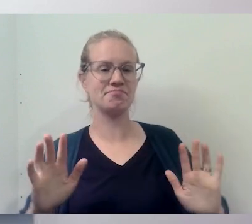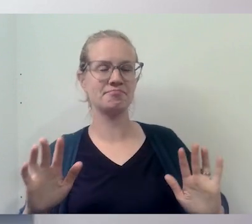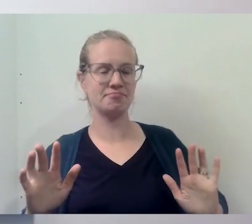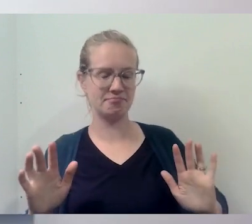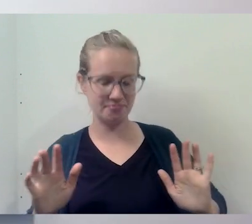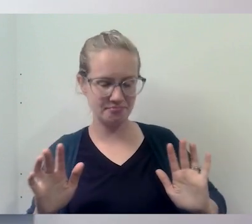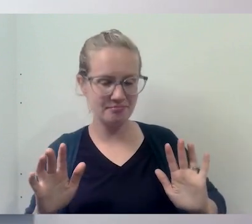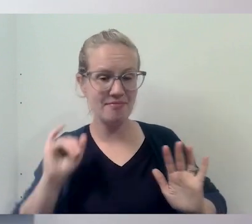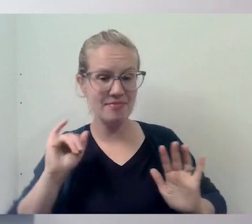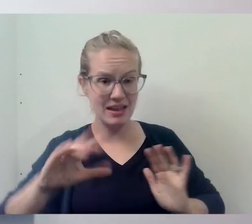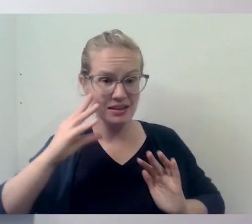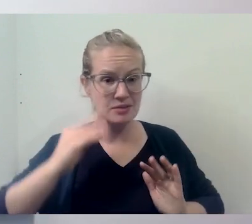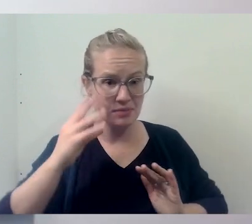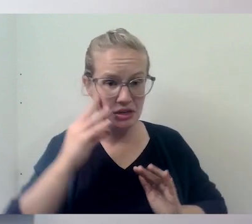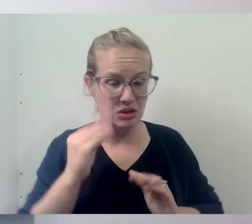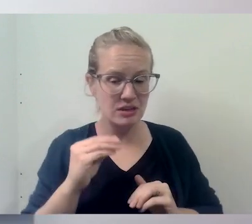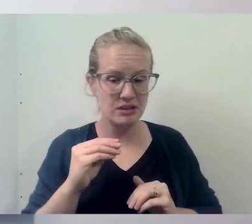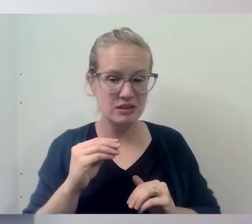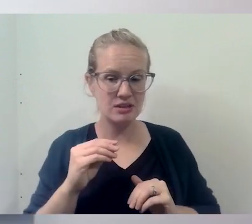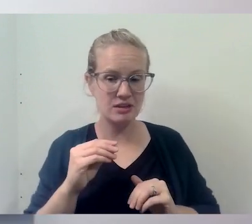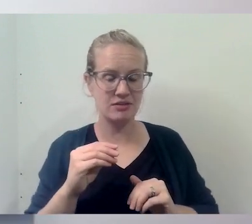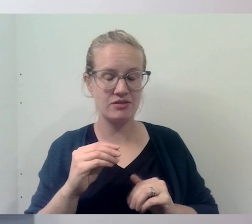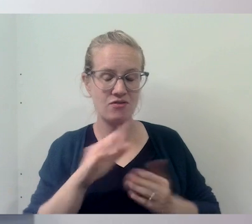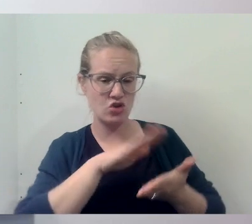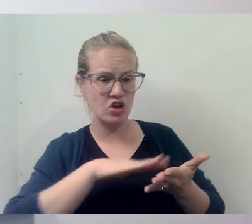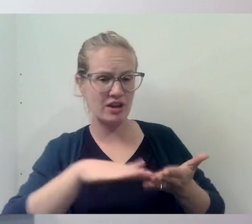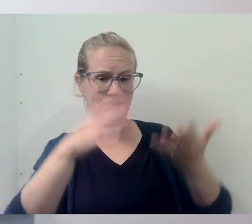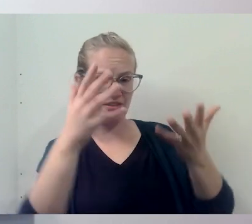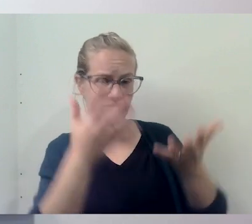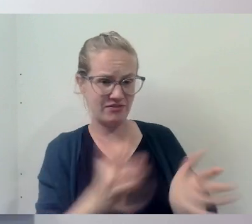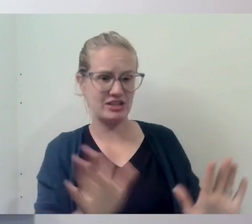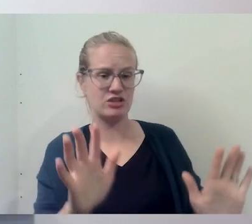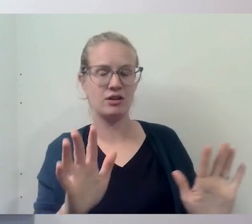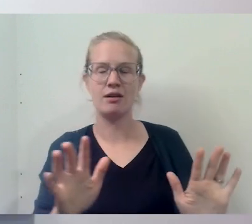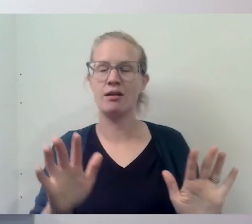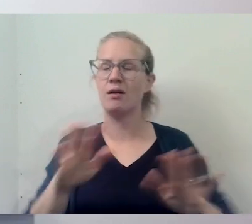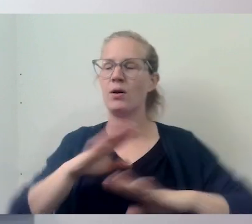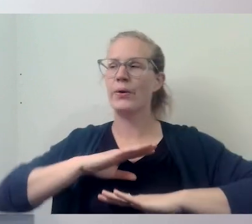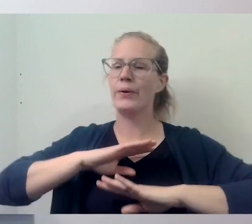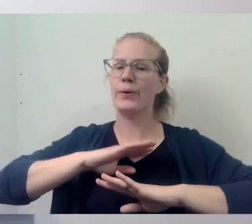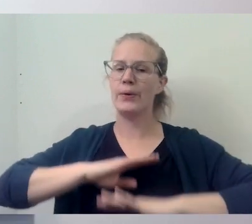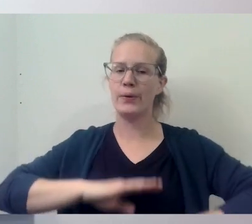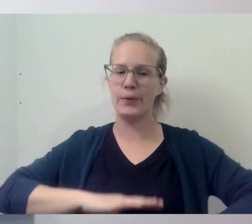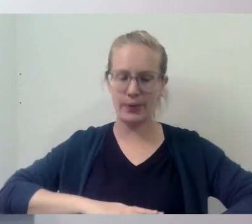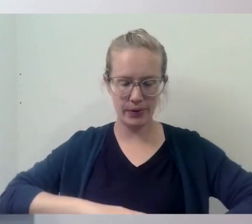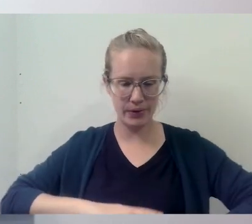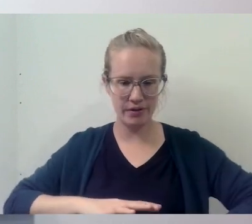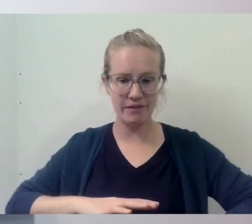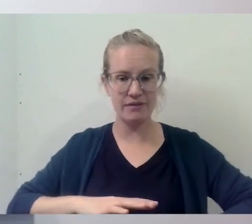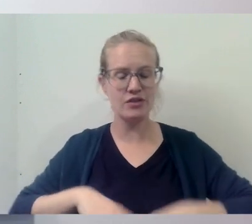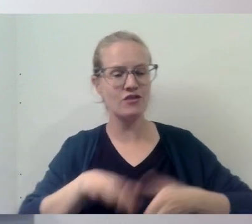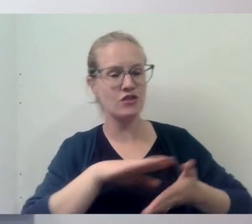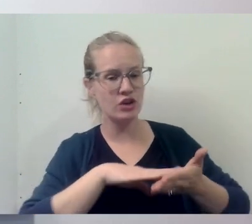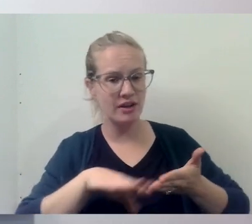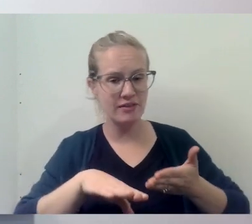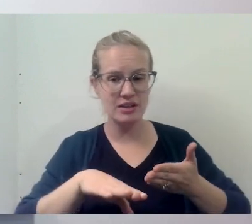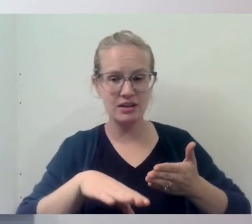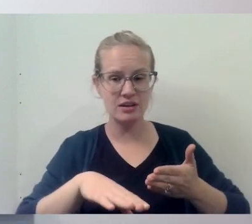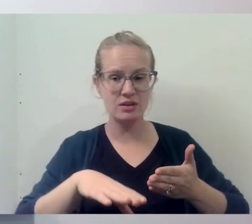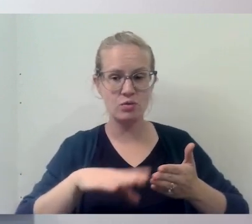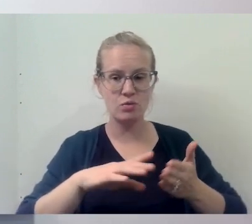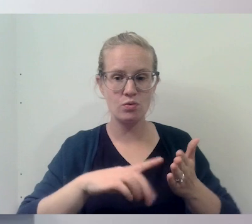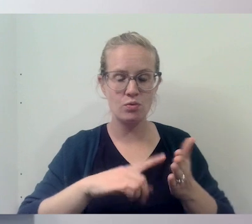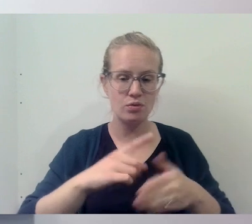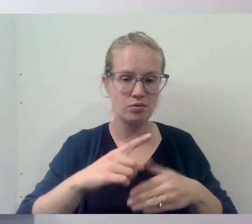know, you that experience of having been forgiven and, uh, forgiven one's faults,